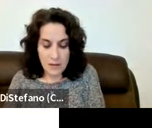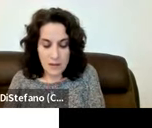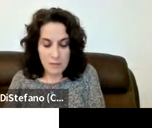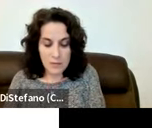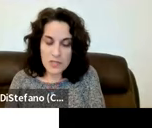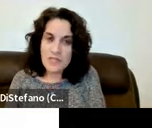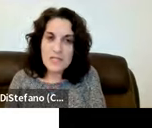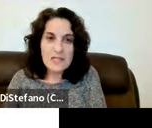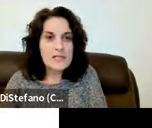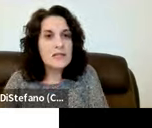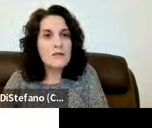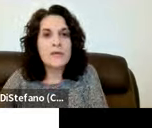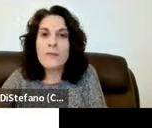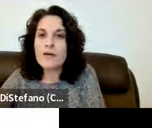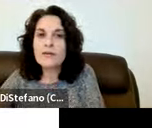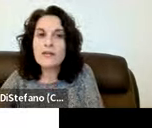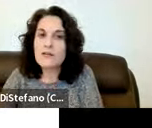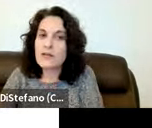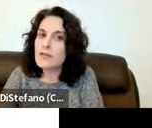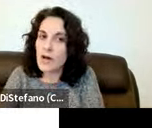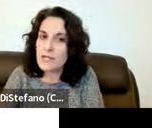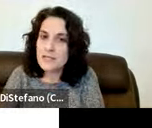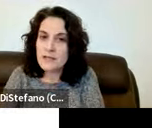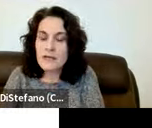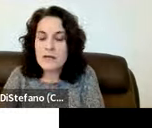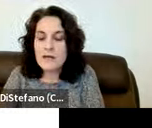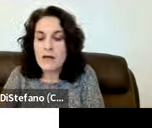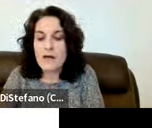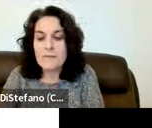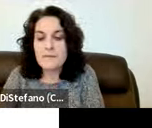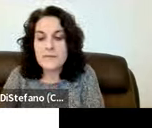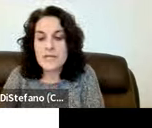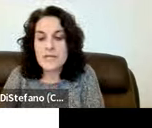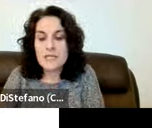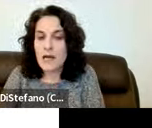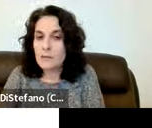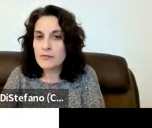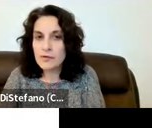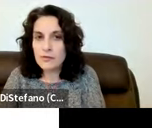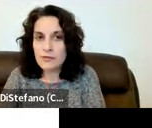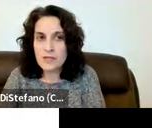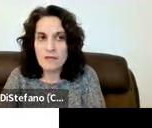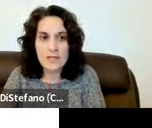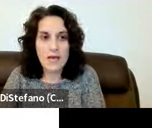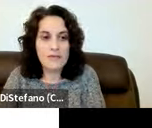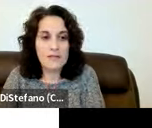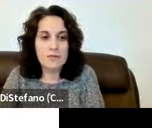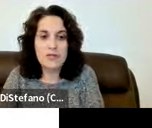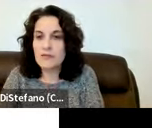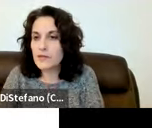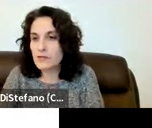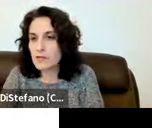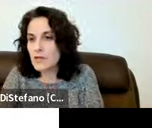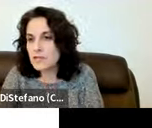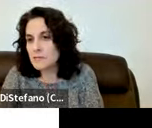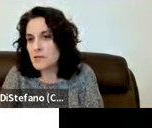um so just to discuss a little bit about hearing loss um it's common for older adults to have some